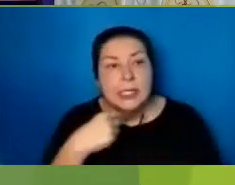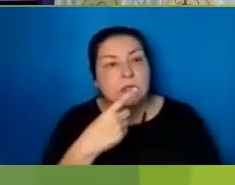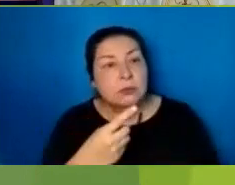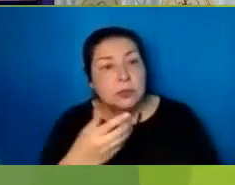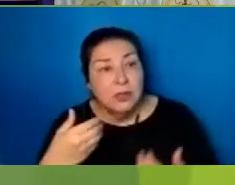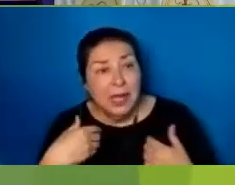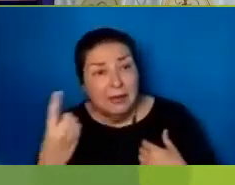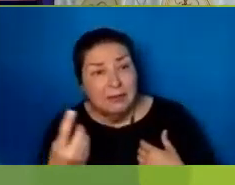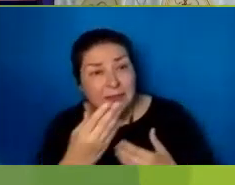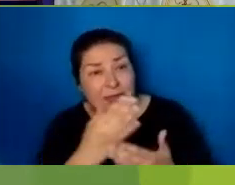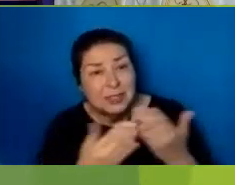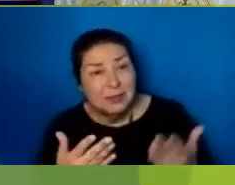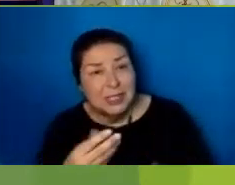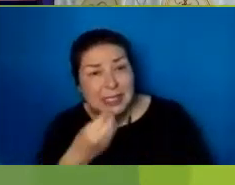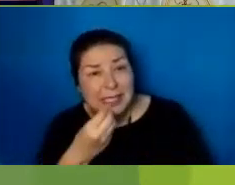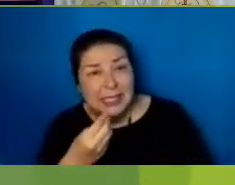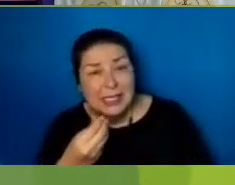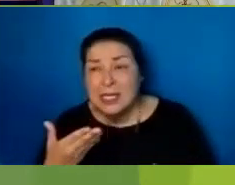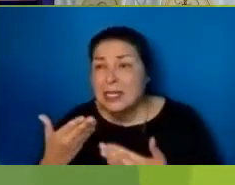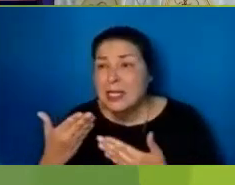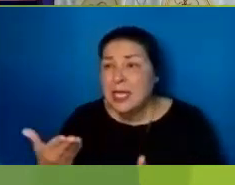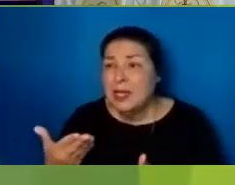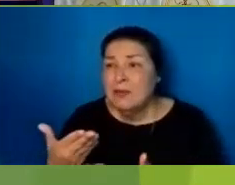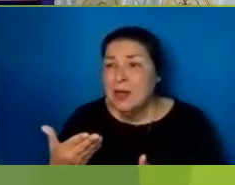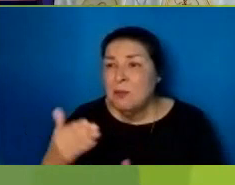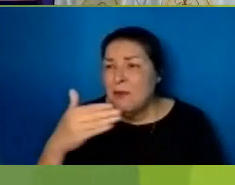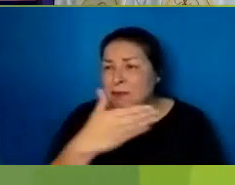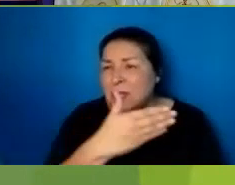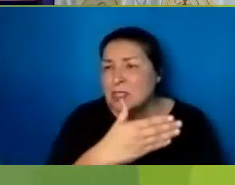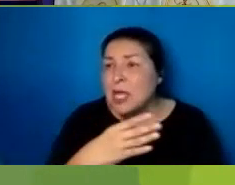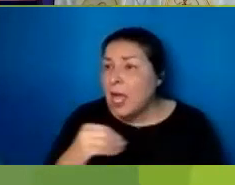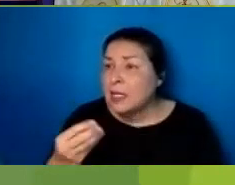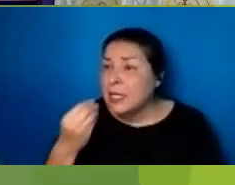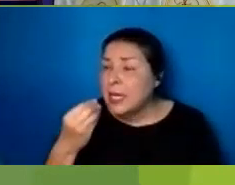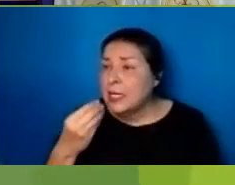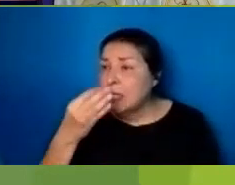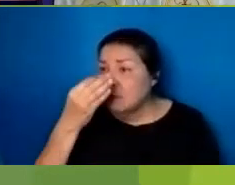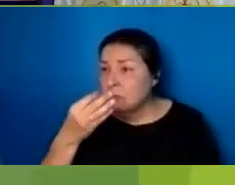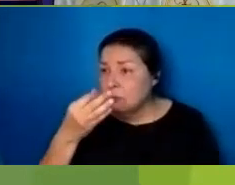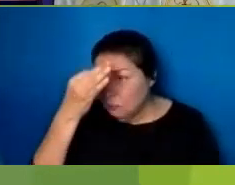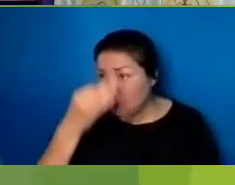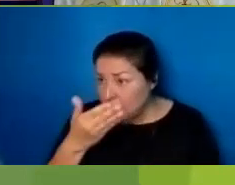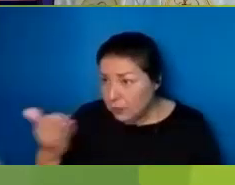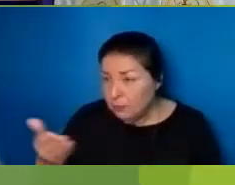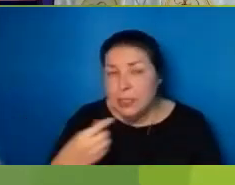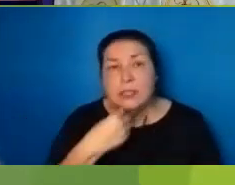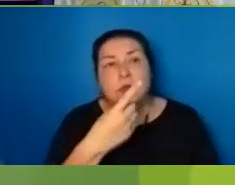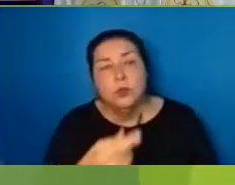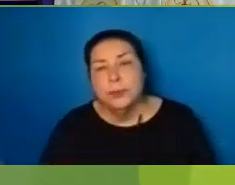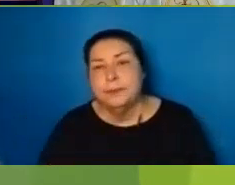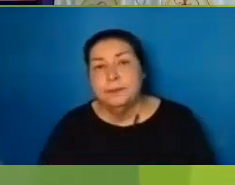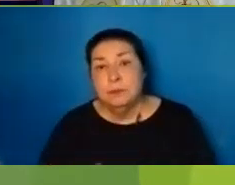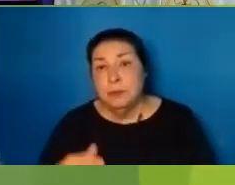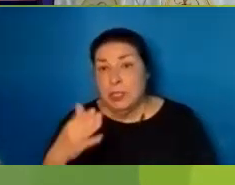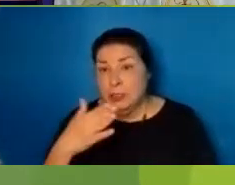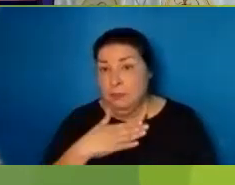eat? They gave him a piece Of broiled fish And he took it And ate it before them And he said to them These are